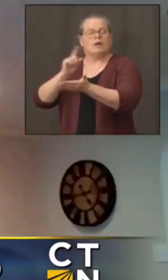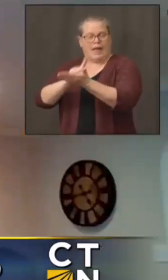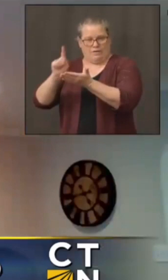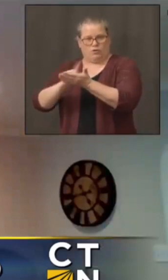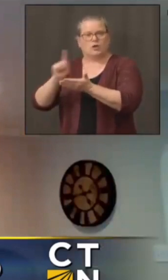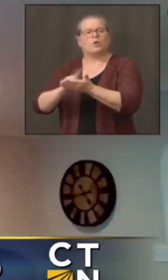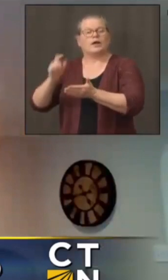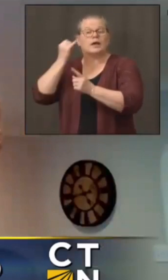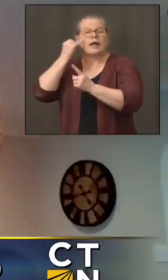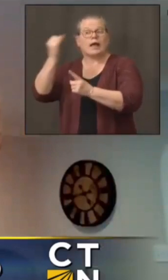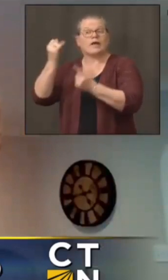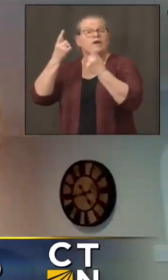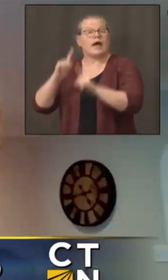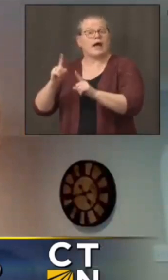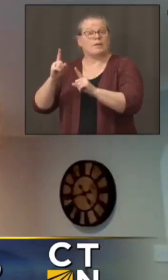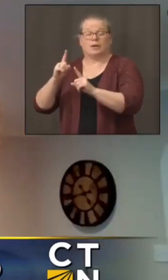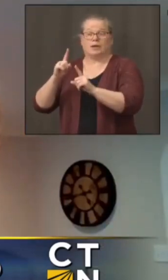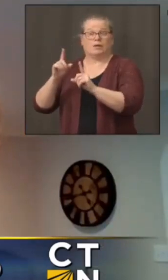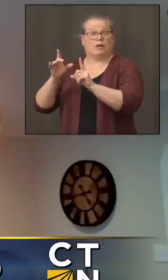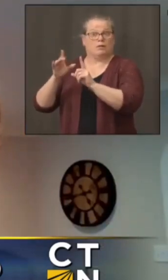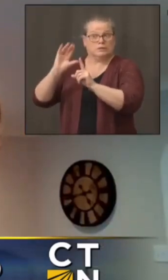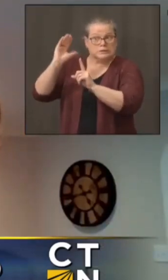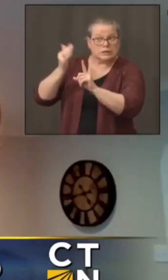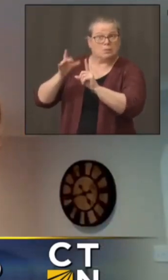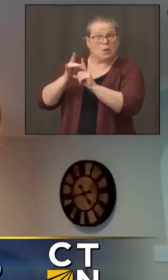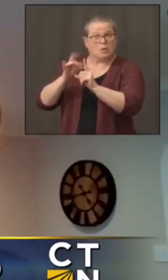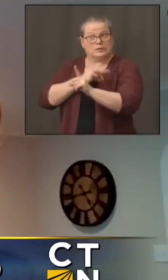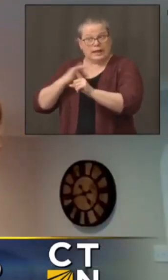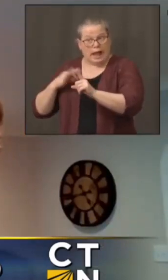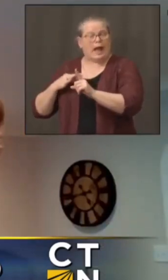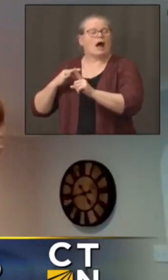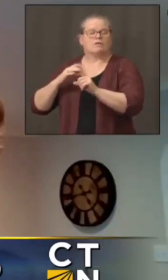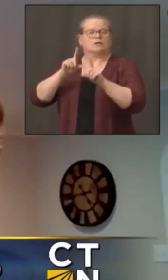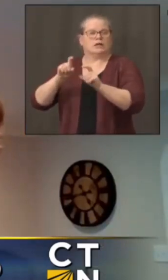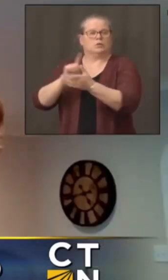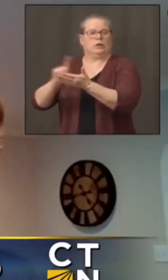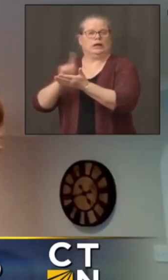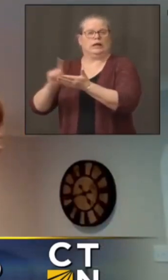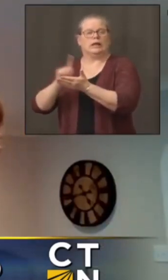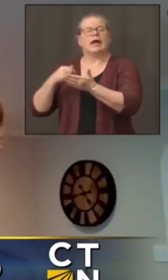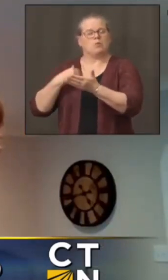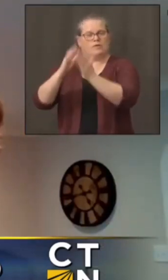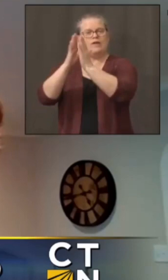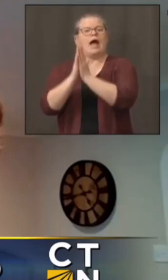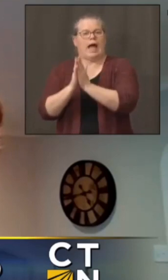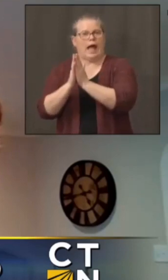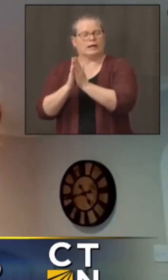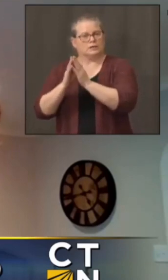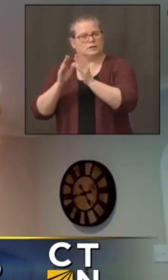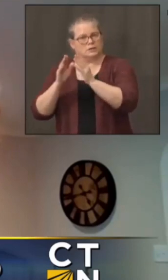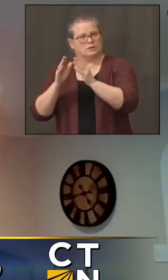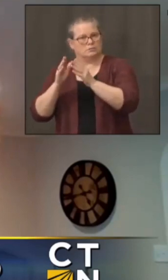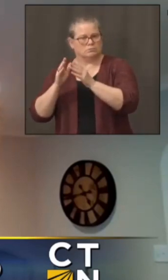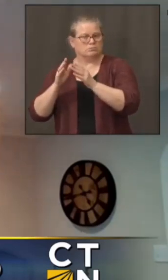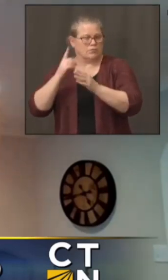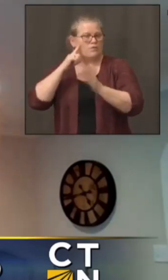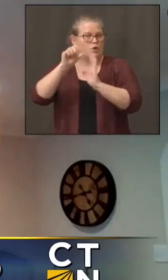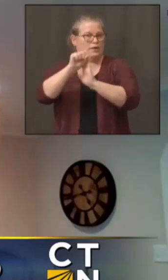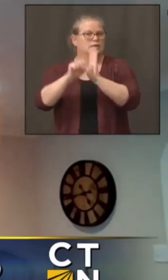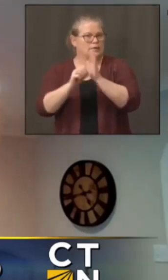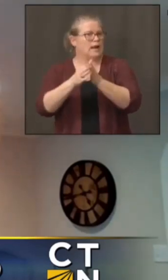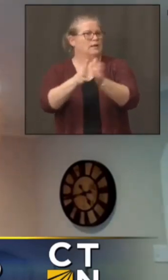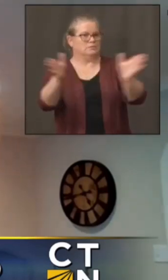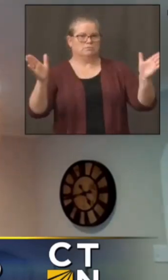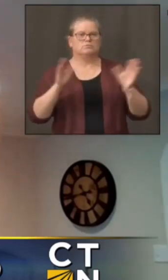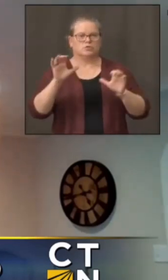even further across the rest of the state. Just to clarify, ask or require if there's a staff member who